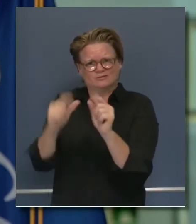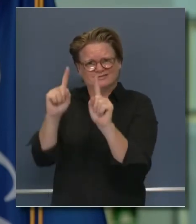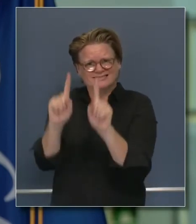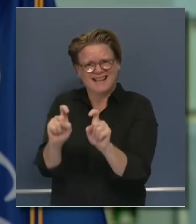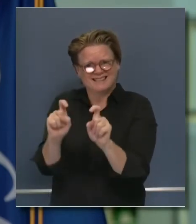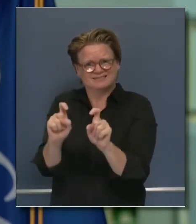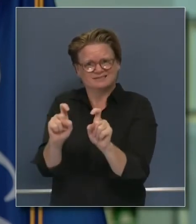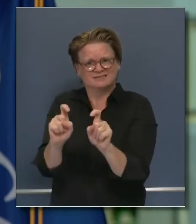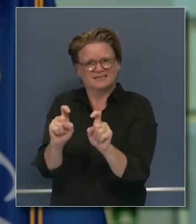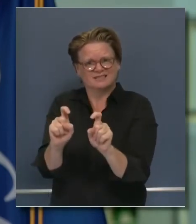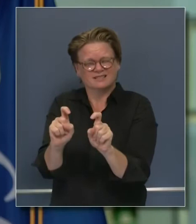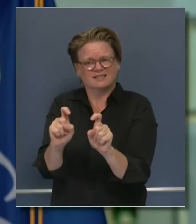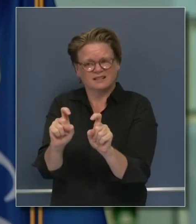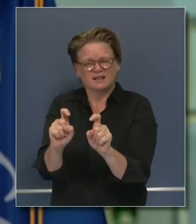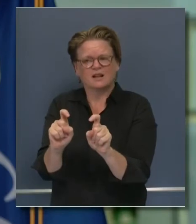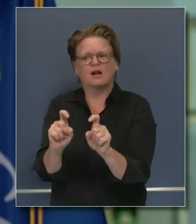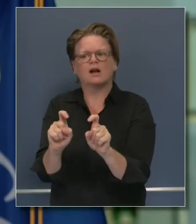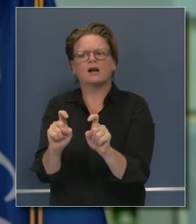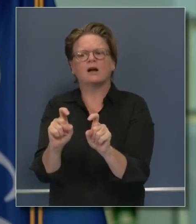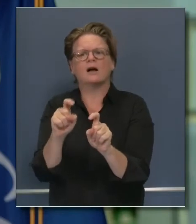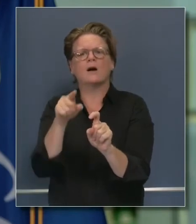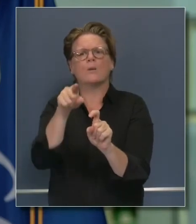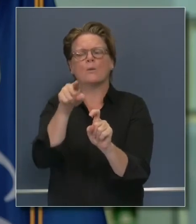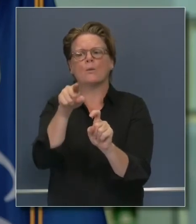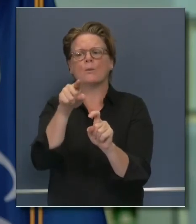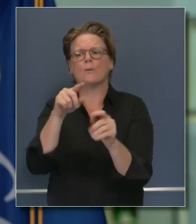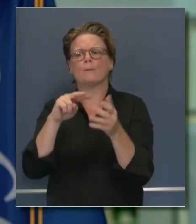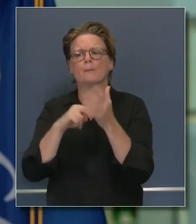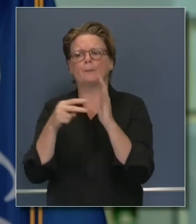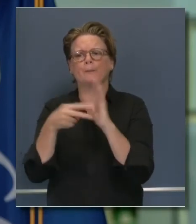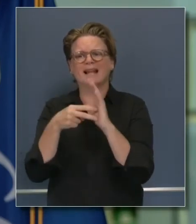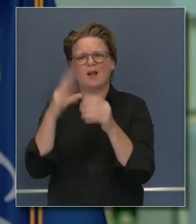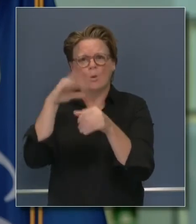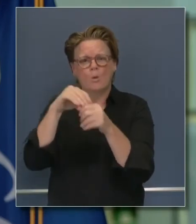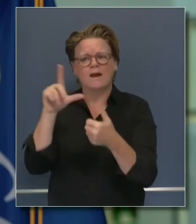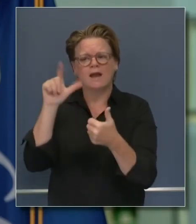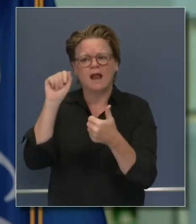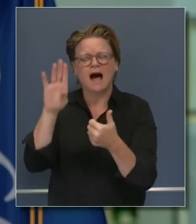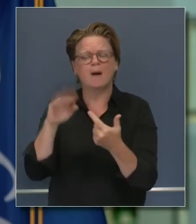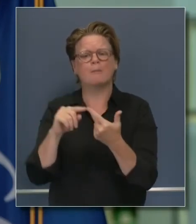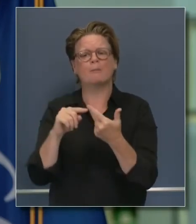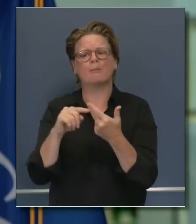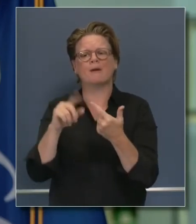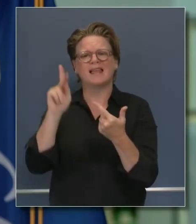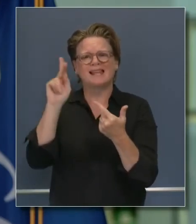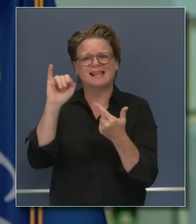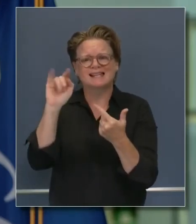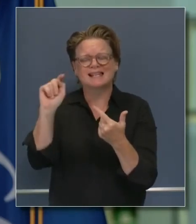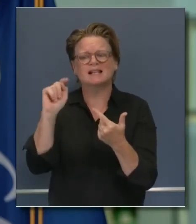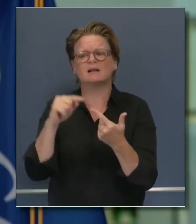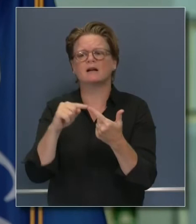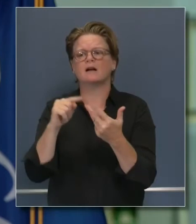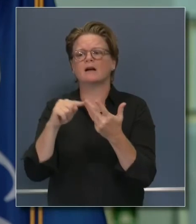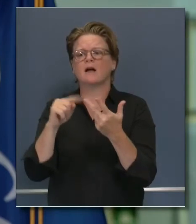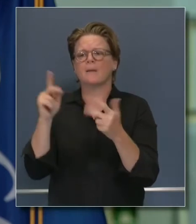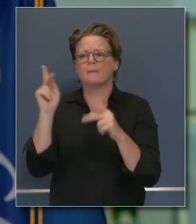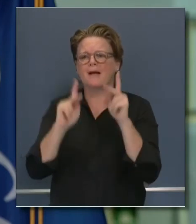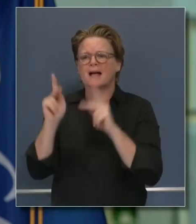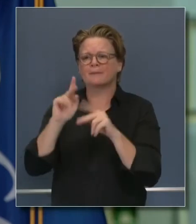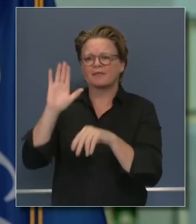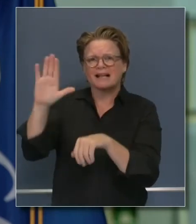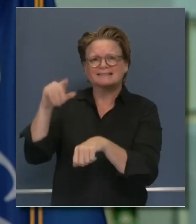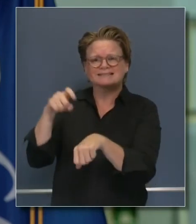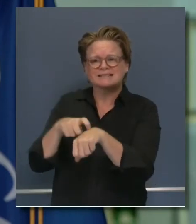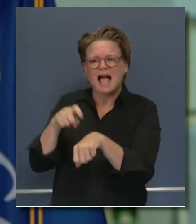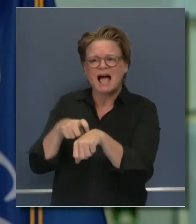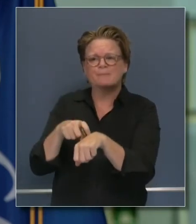that includes not only just like the lab costs, but also the costs for personnel who are conducting the test, know, running the testing